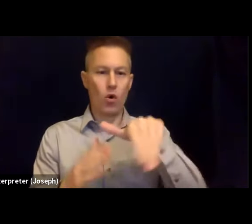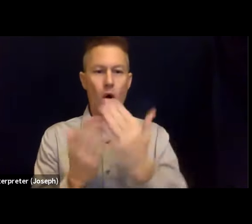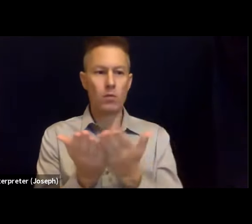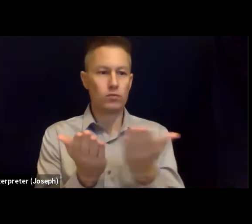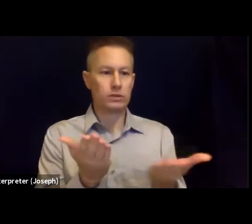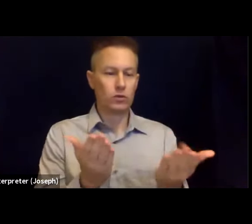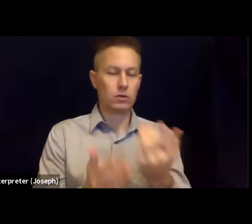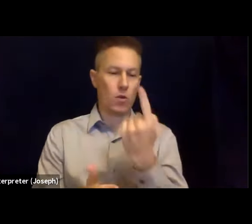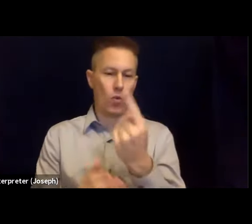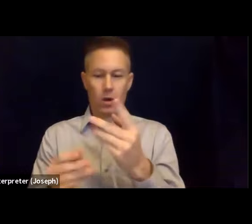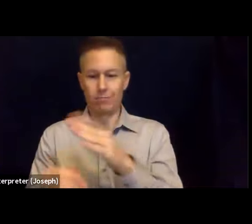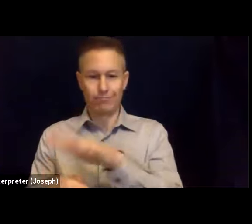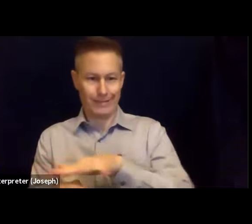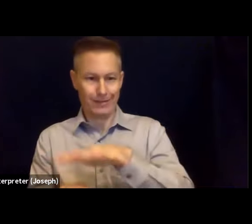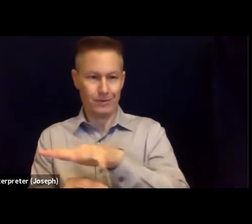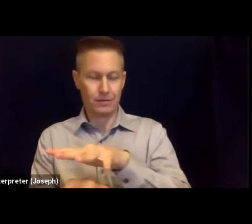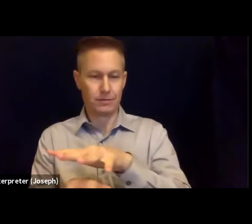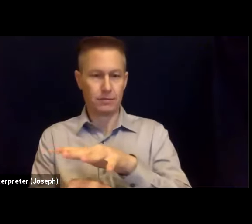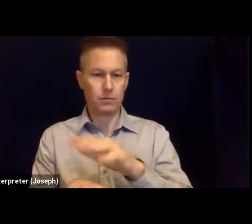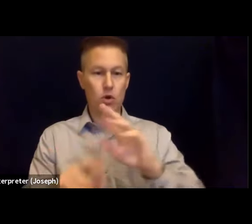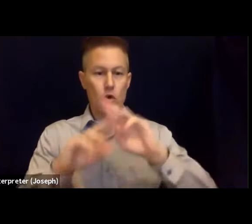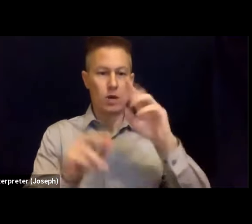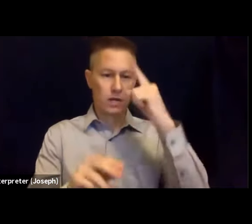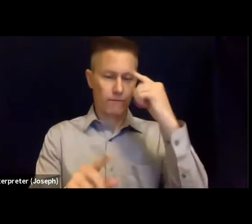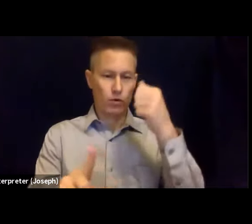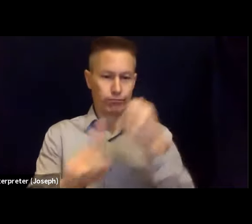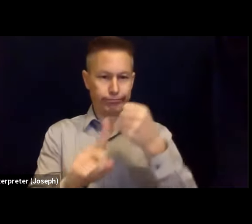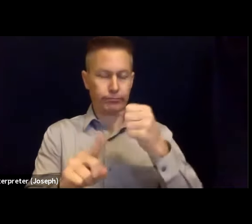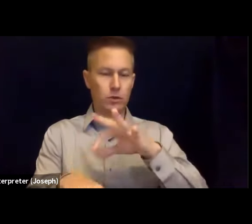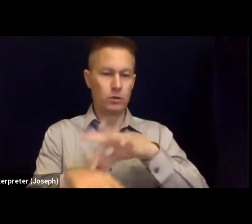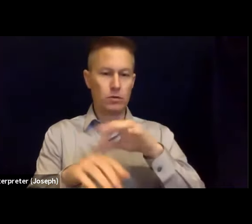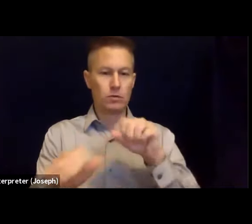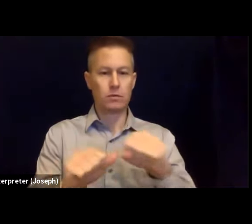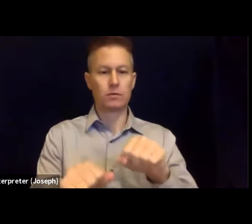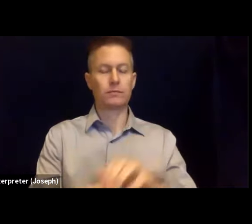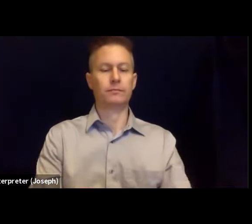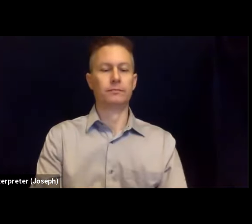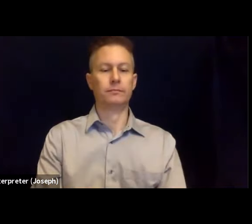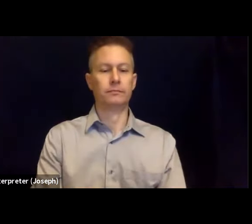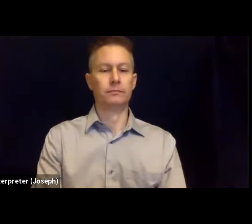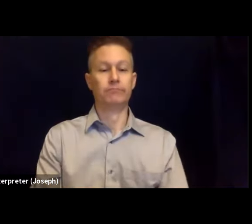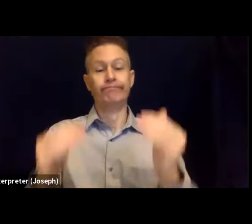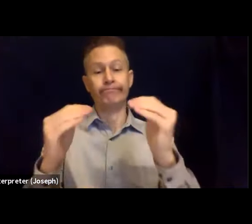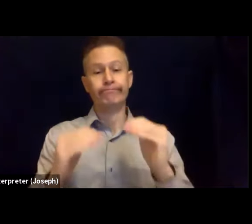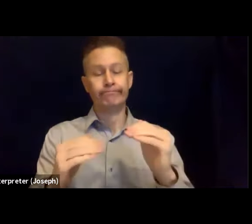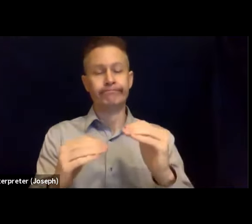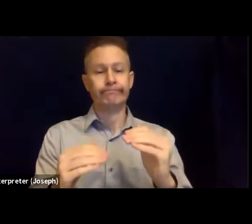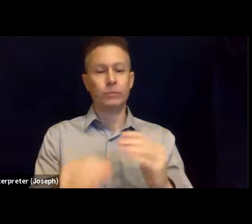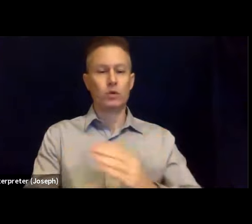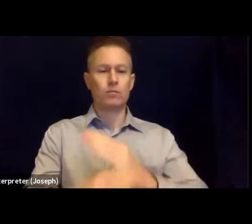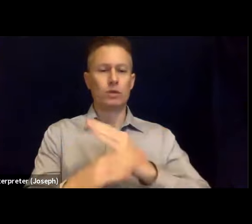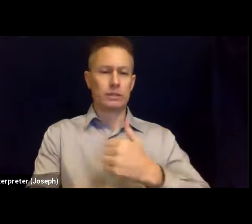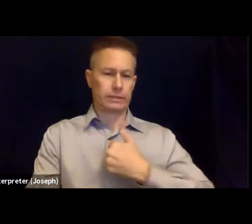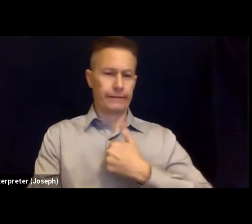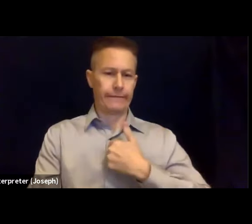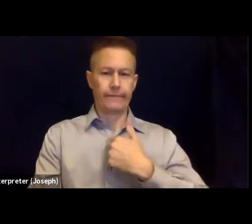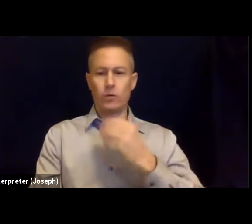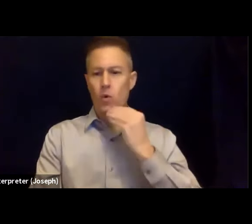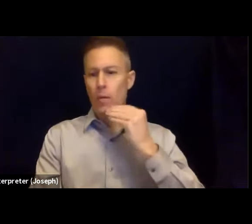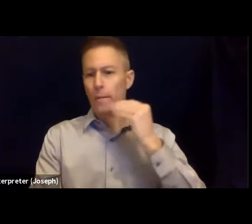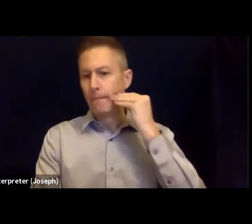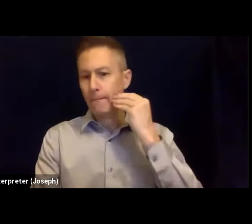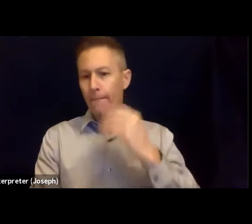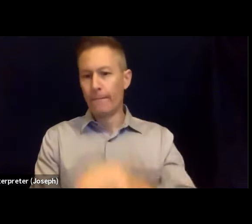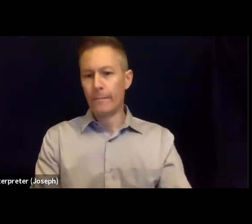earthquakes strike. Next, I would say we want to protect ourselves at home. We can conduct an earthquake